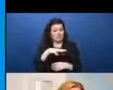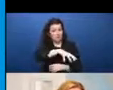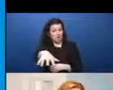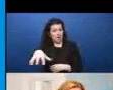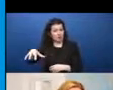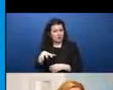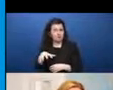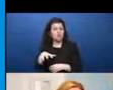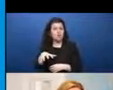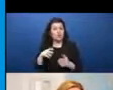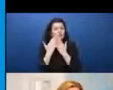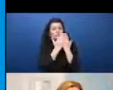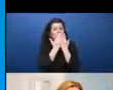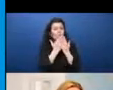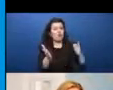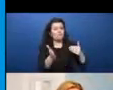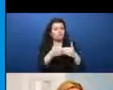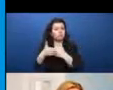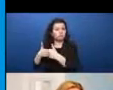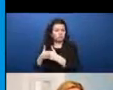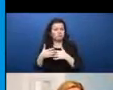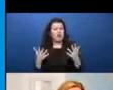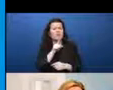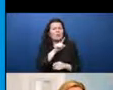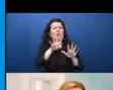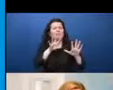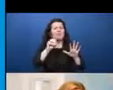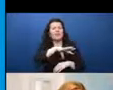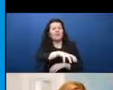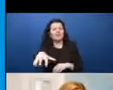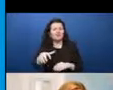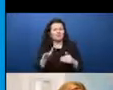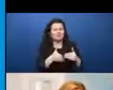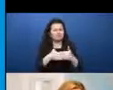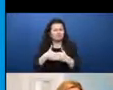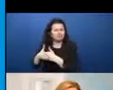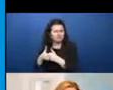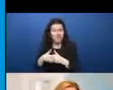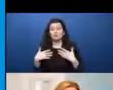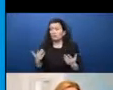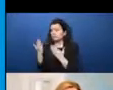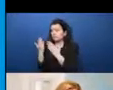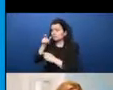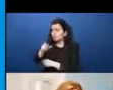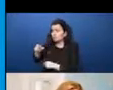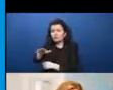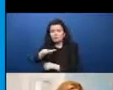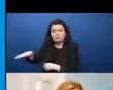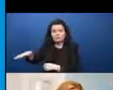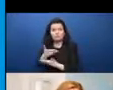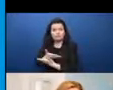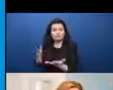94% of the learners worldwide, creating the largest mass disruption of education in history.